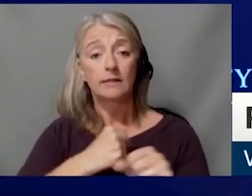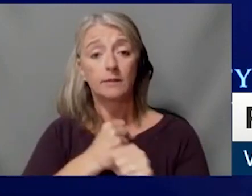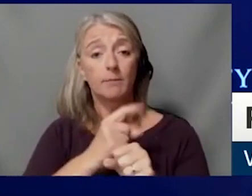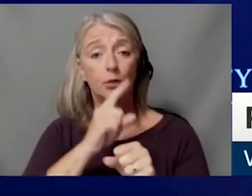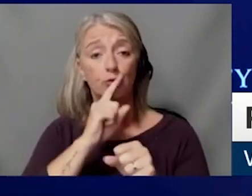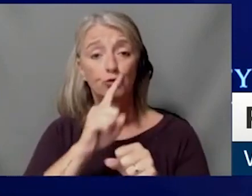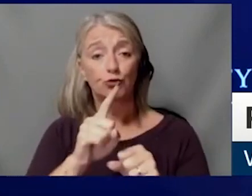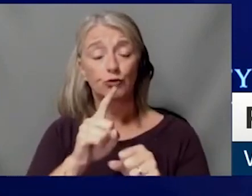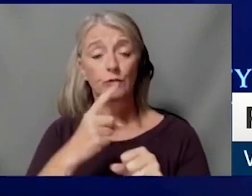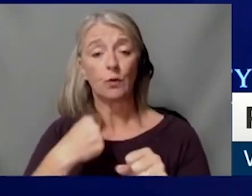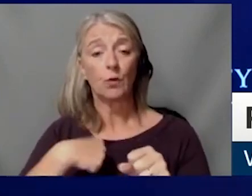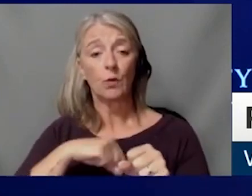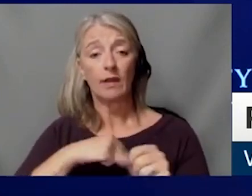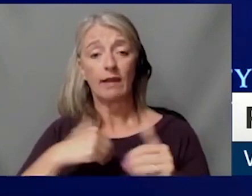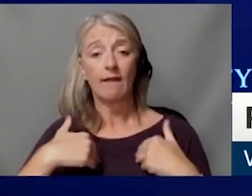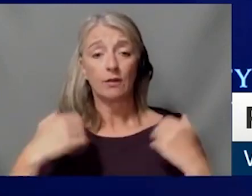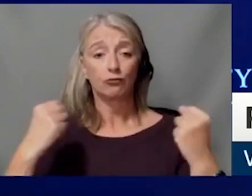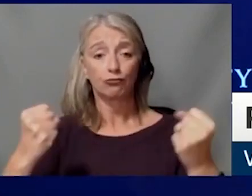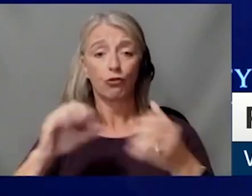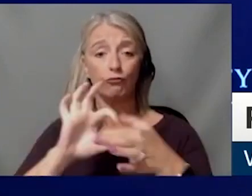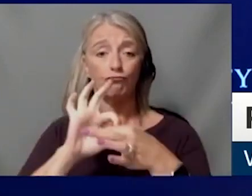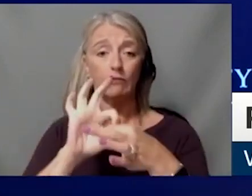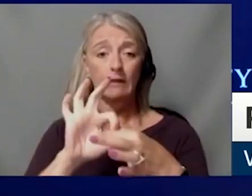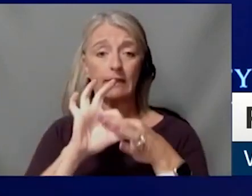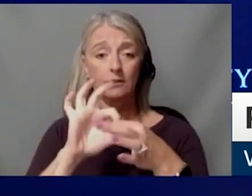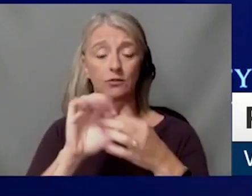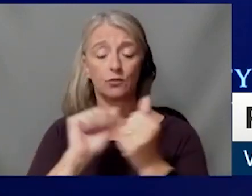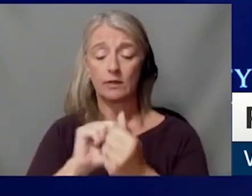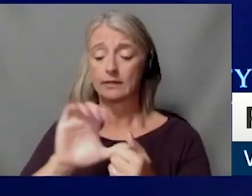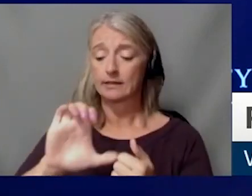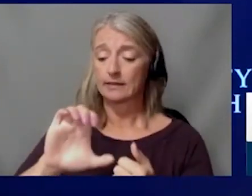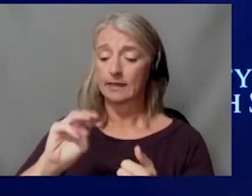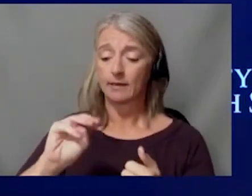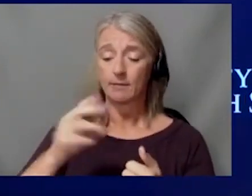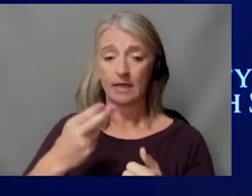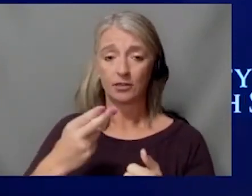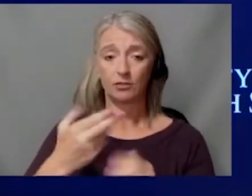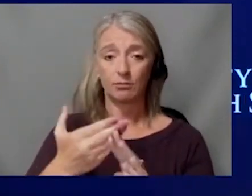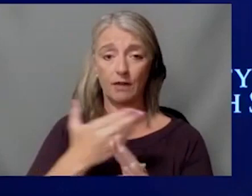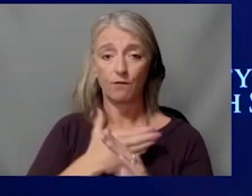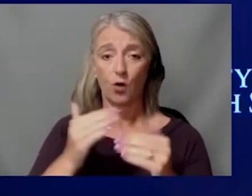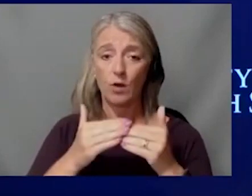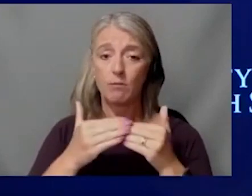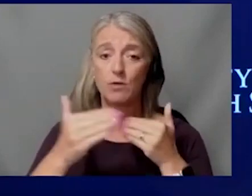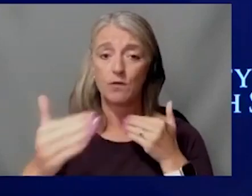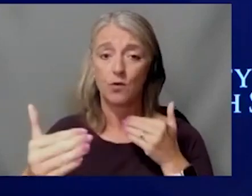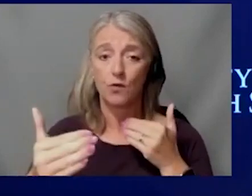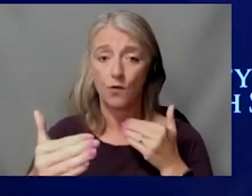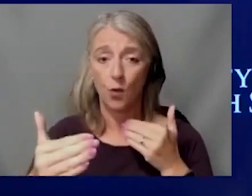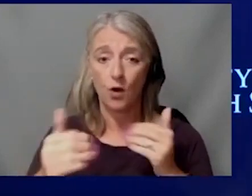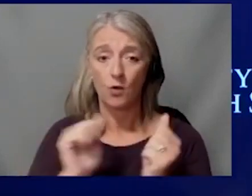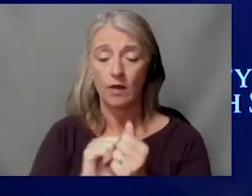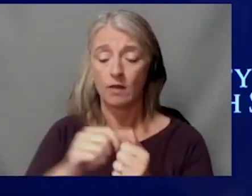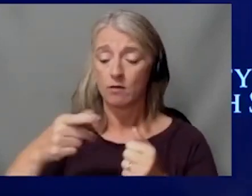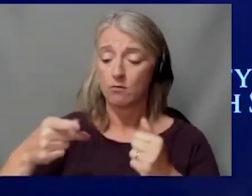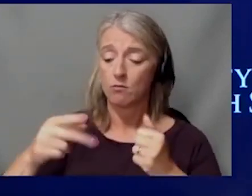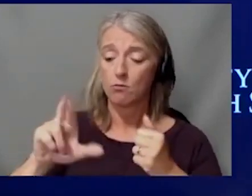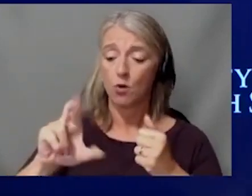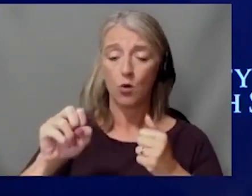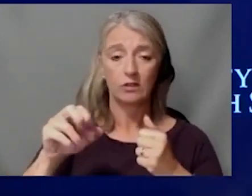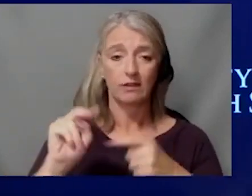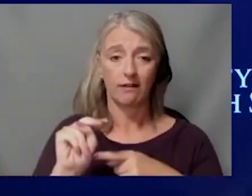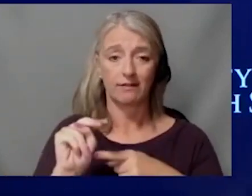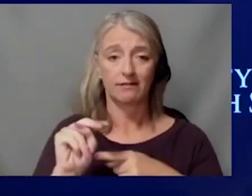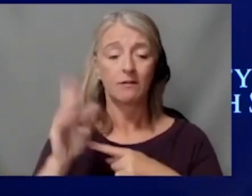relationship with Children's Mercy before we decided to move forward with Proton. And that's because, um, many of the,